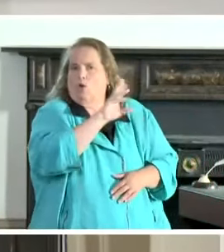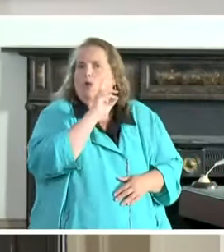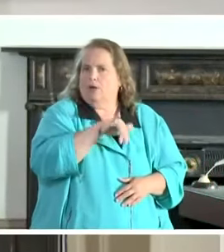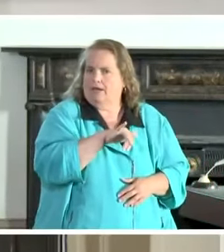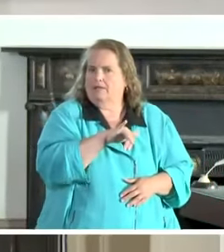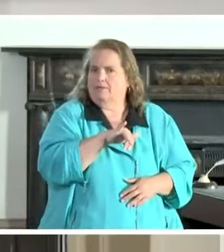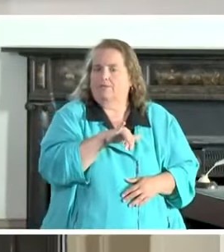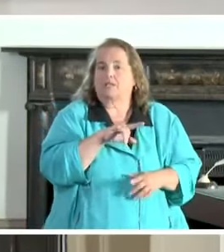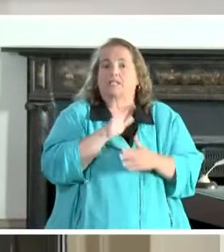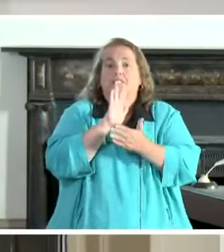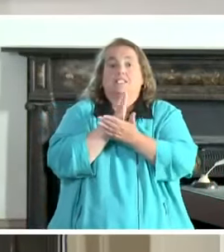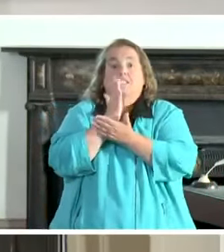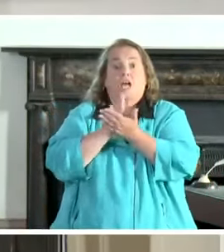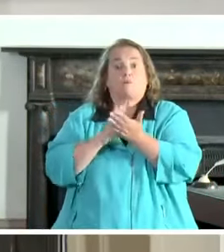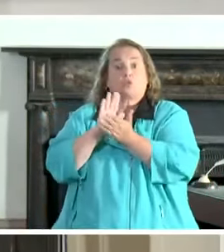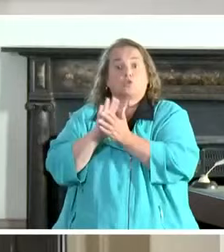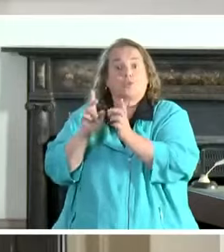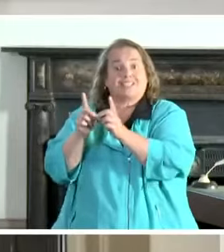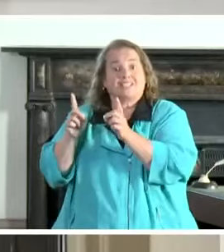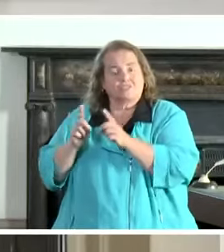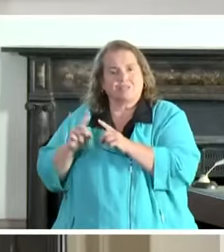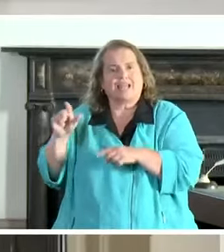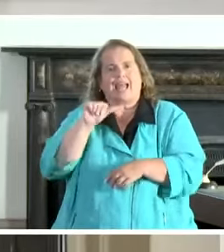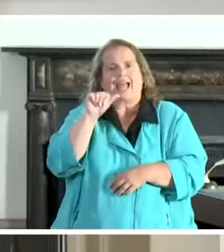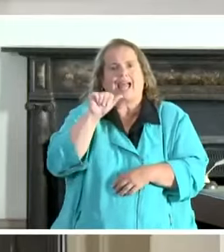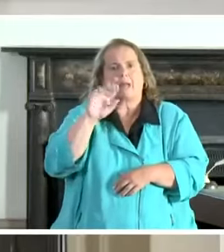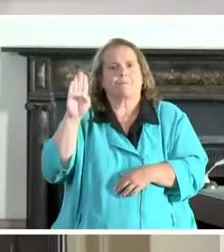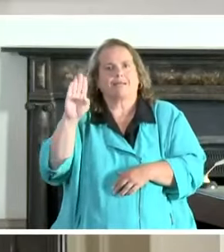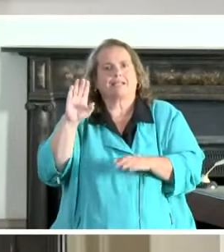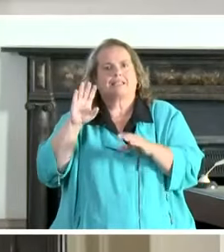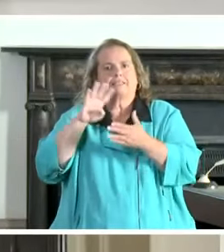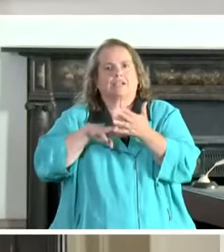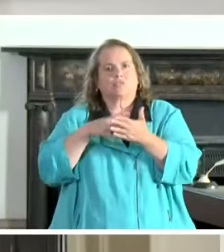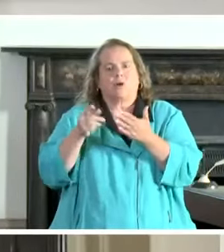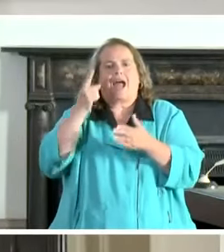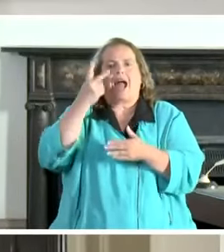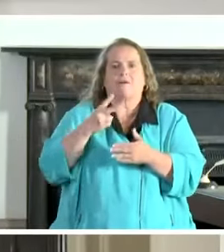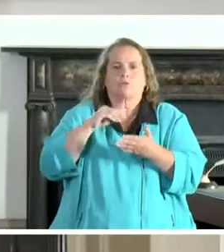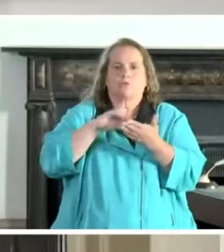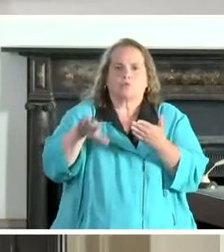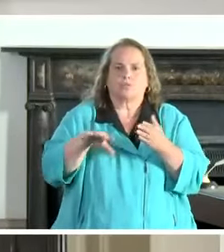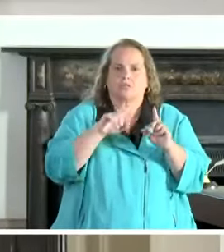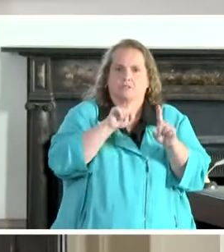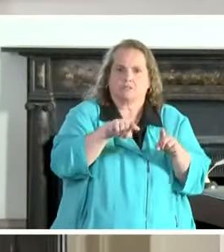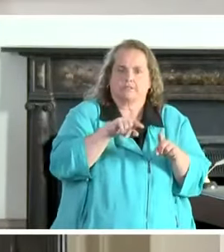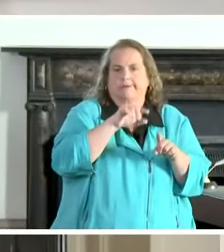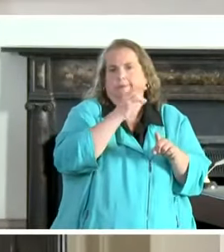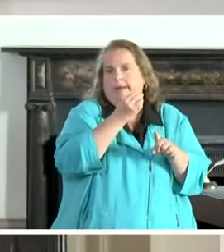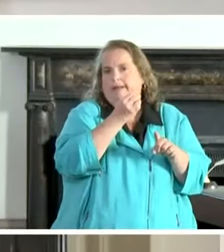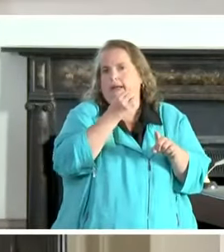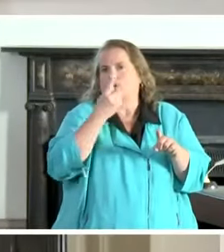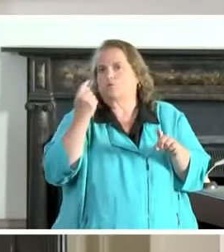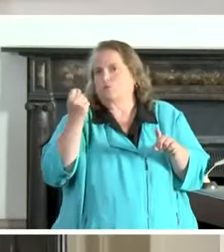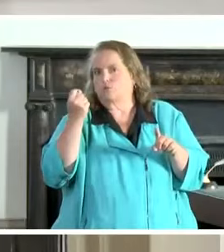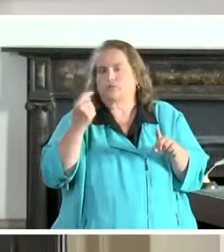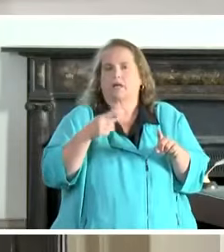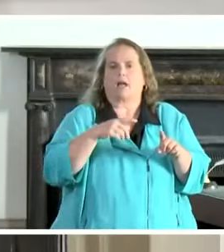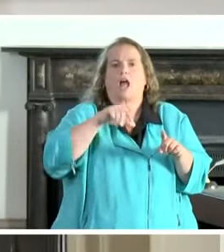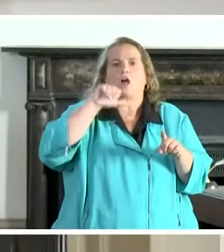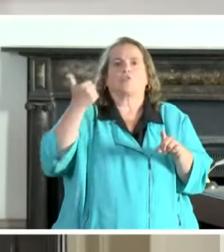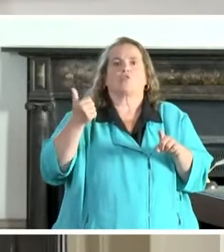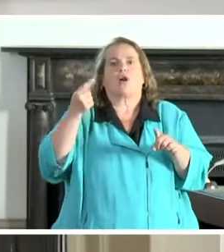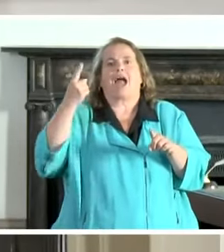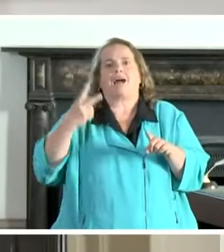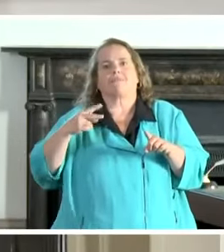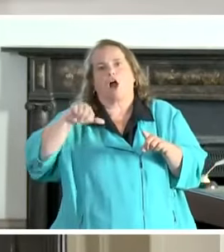some school districts that have talked about doing an A-B schedule, so half of the students come on certain days and the other half come on the other to help with social